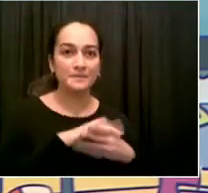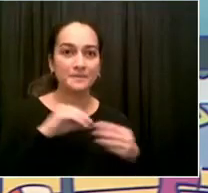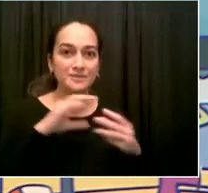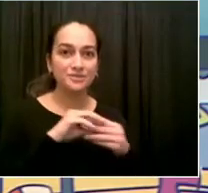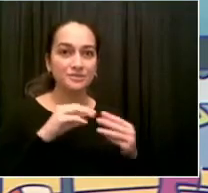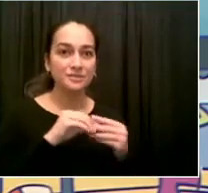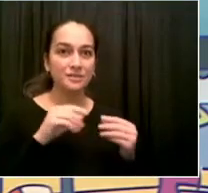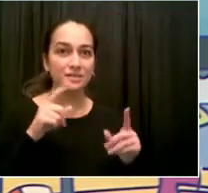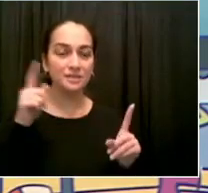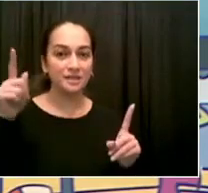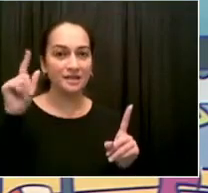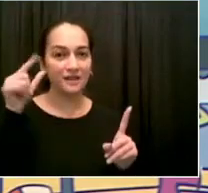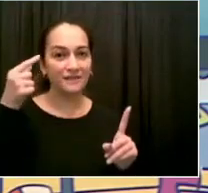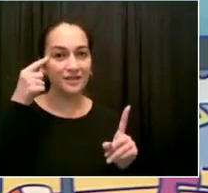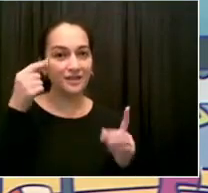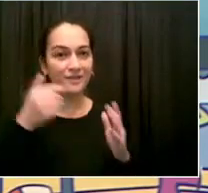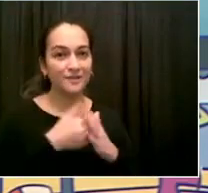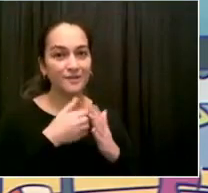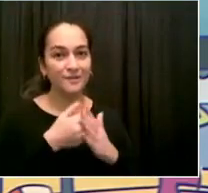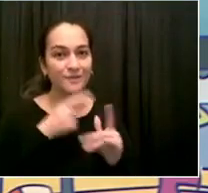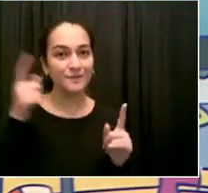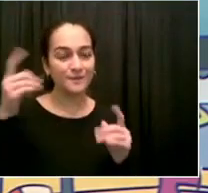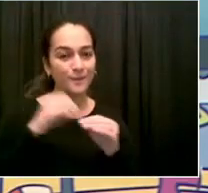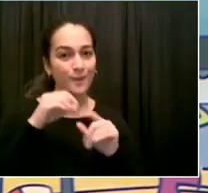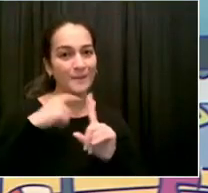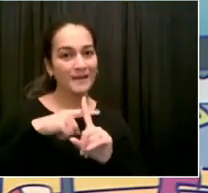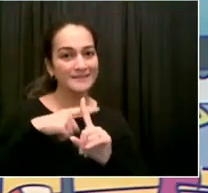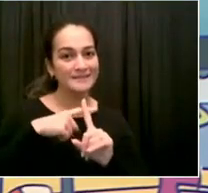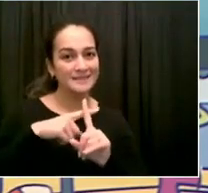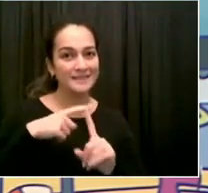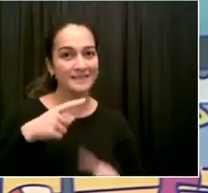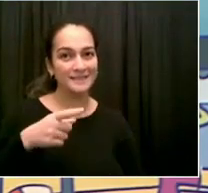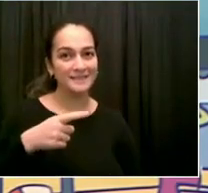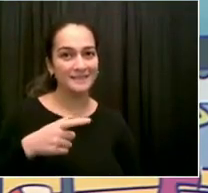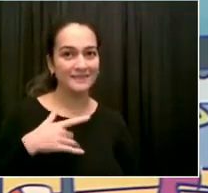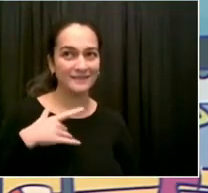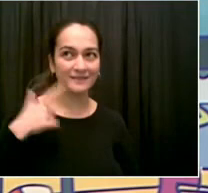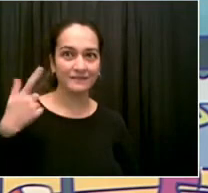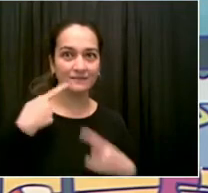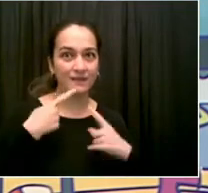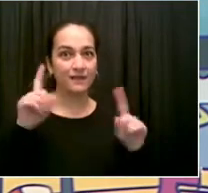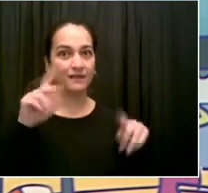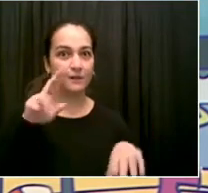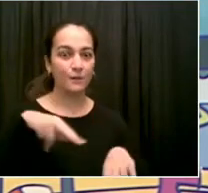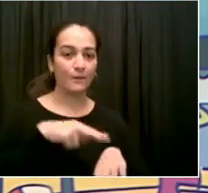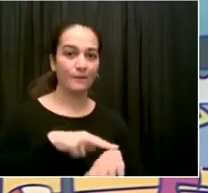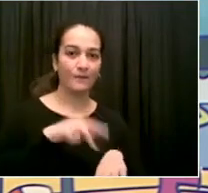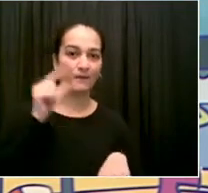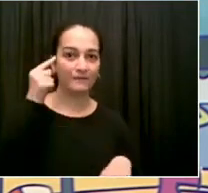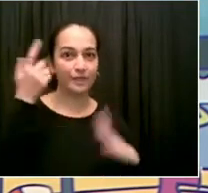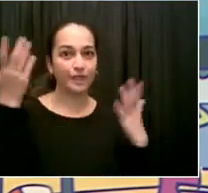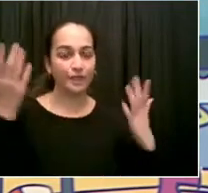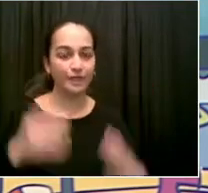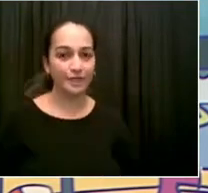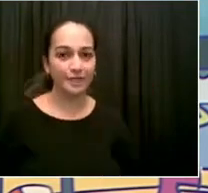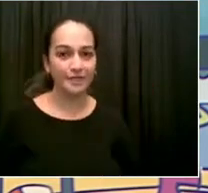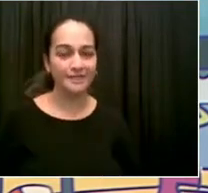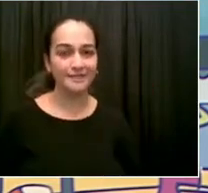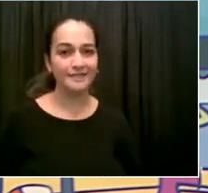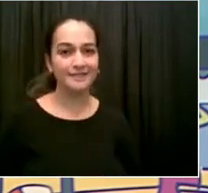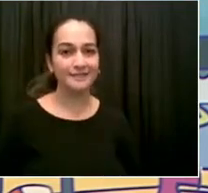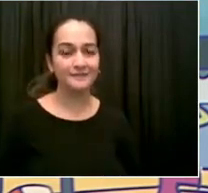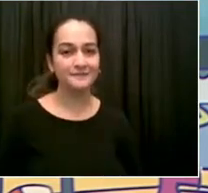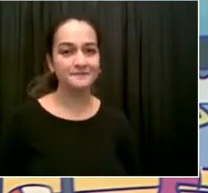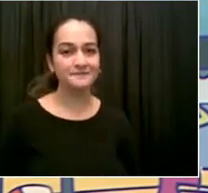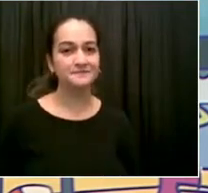Just wondering, you know, are there any specific policy priorities that you had not been able to do, you know, given the situation in Albany